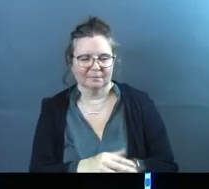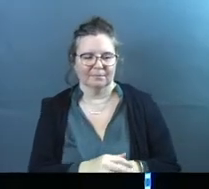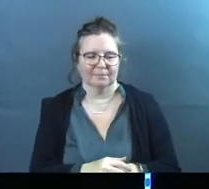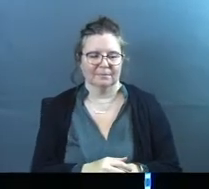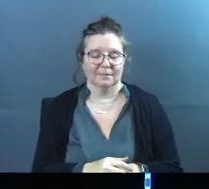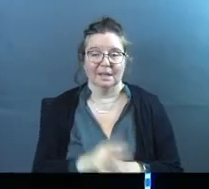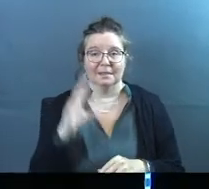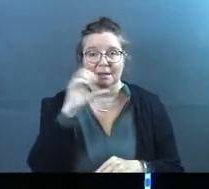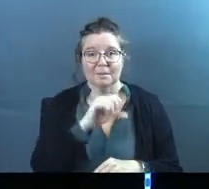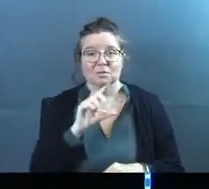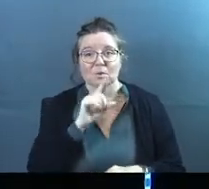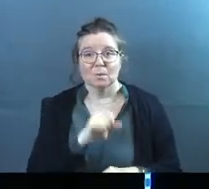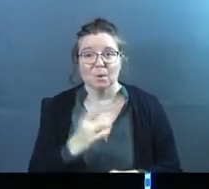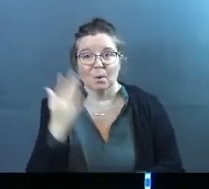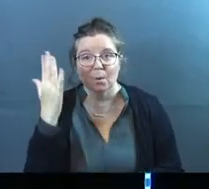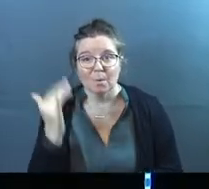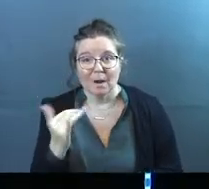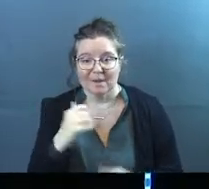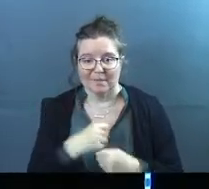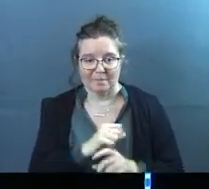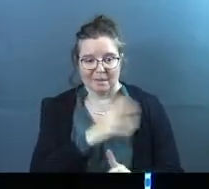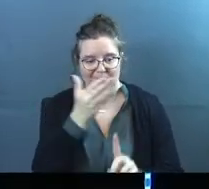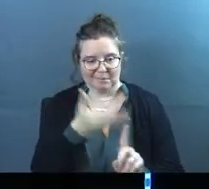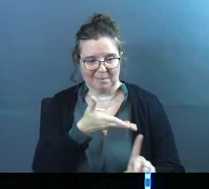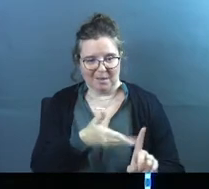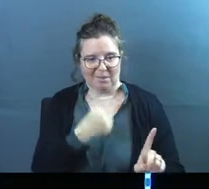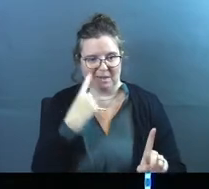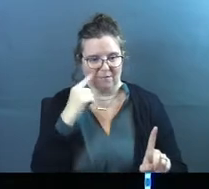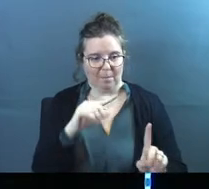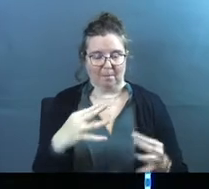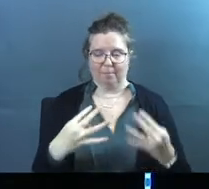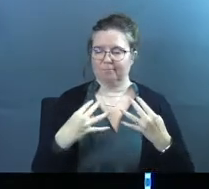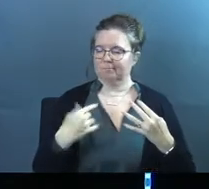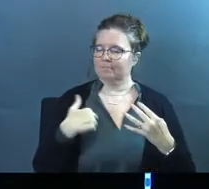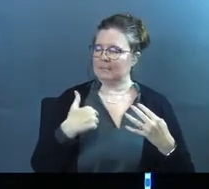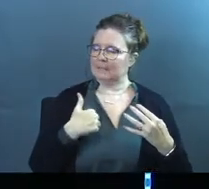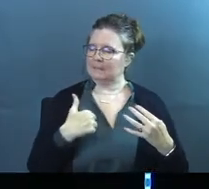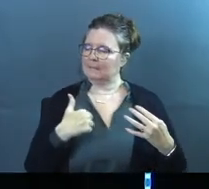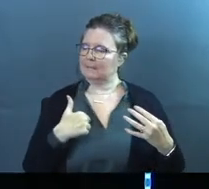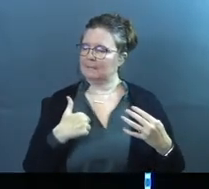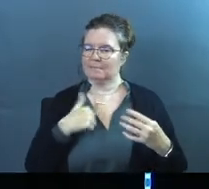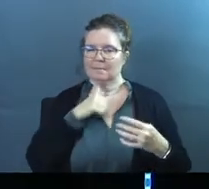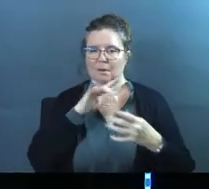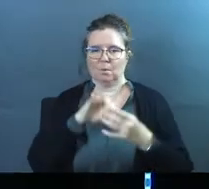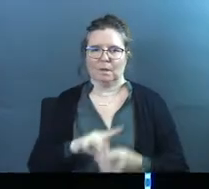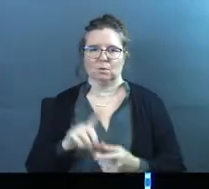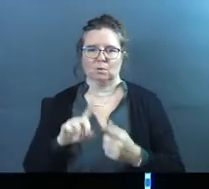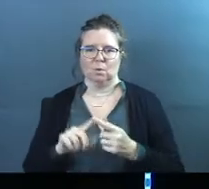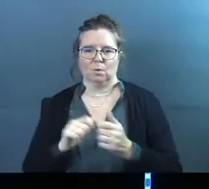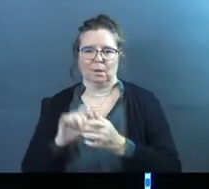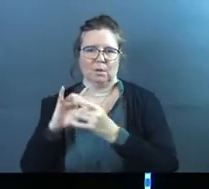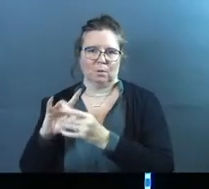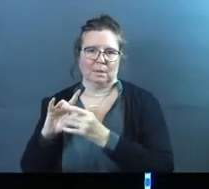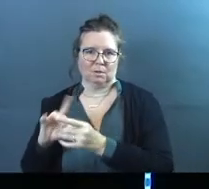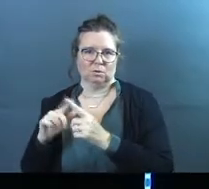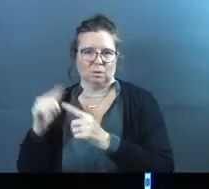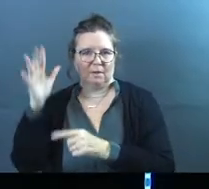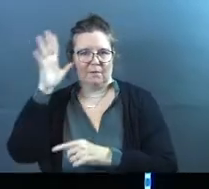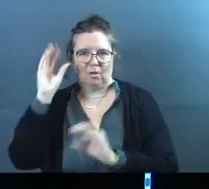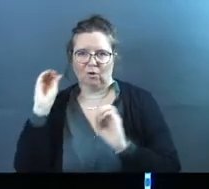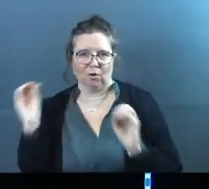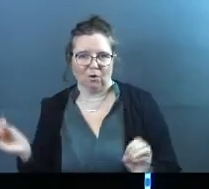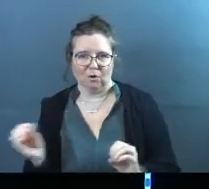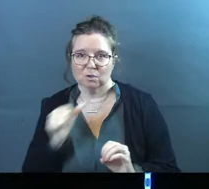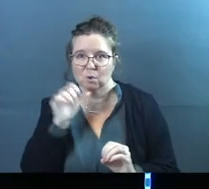They're missing the real why. They've made it about them. It's become a eccentric thing. It has nothing to do with their relationship to the father.